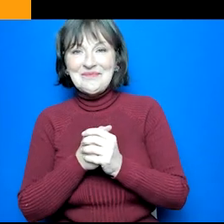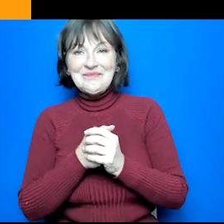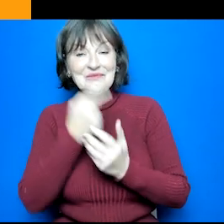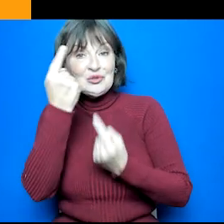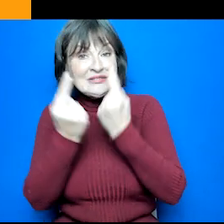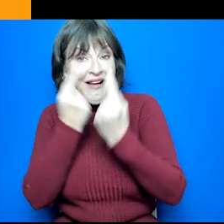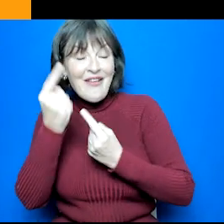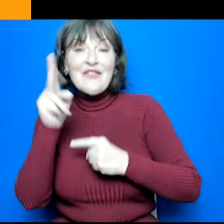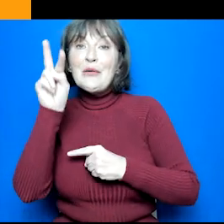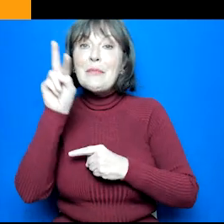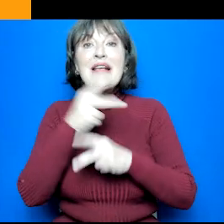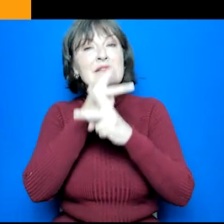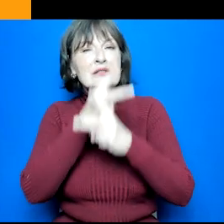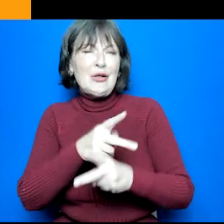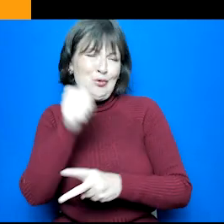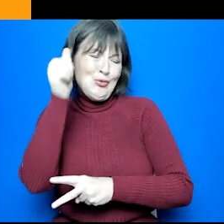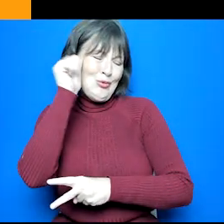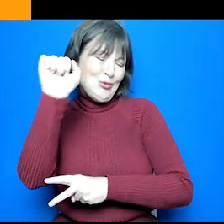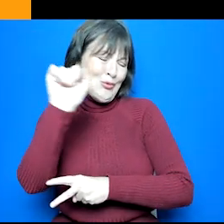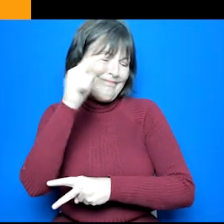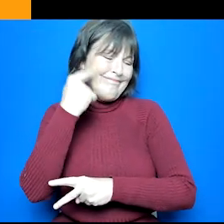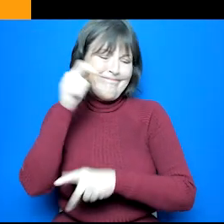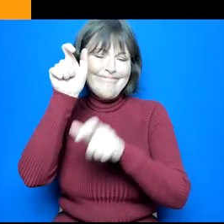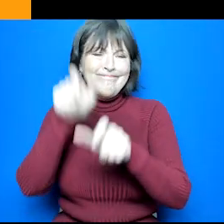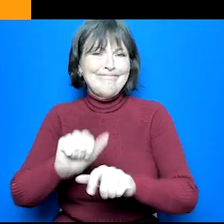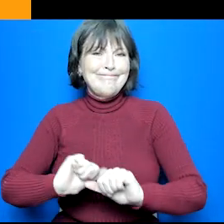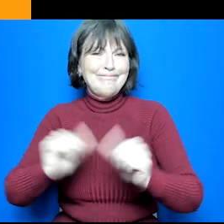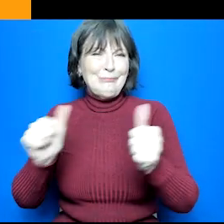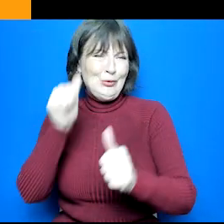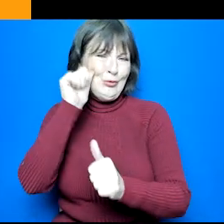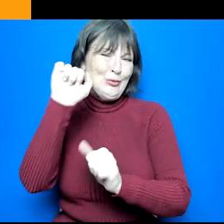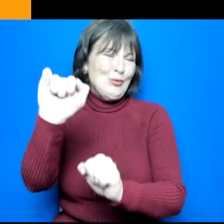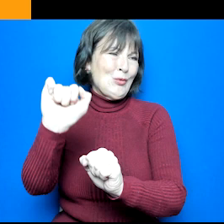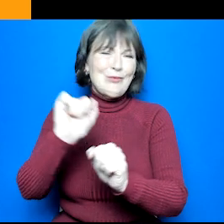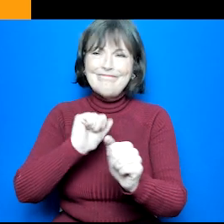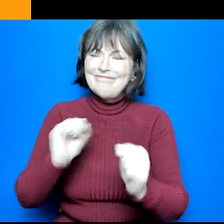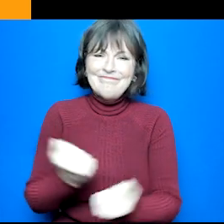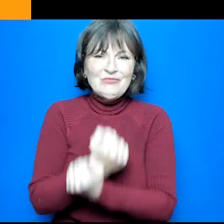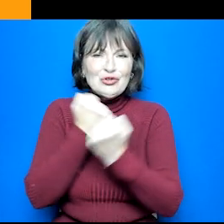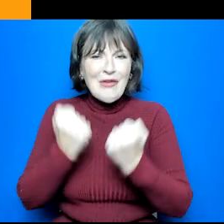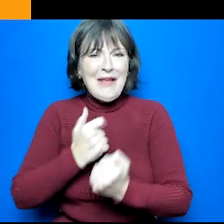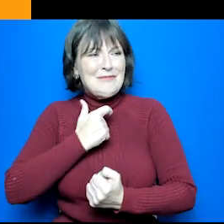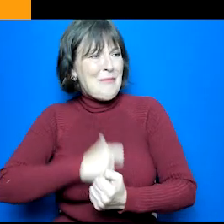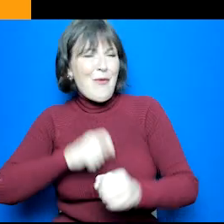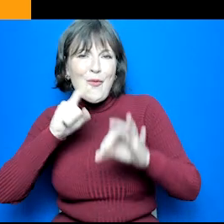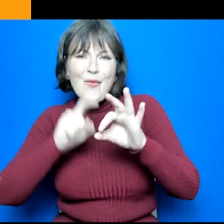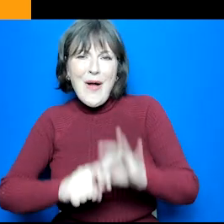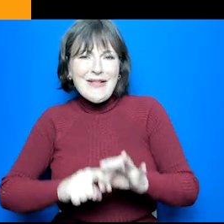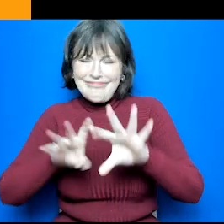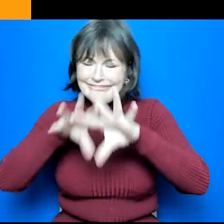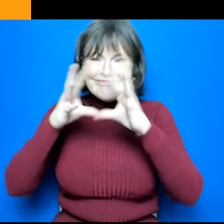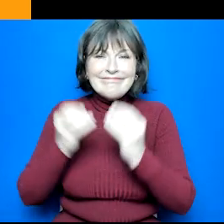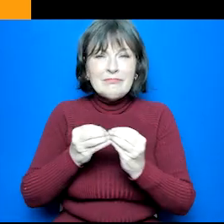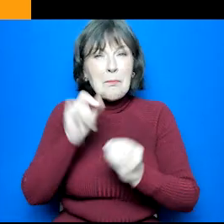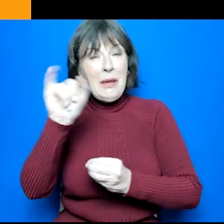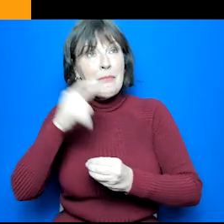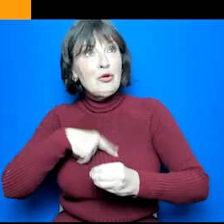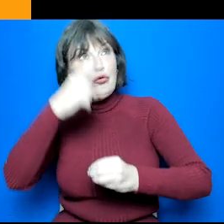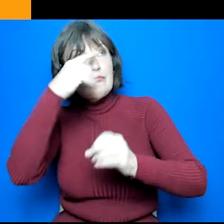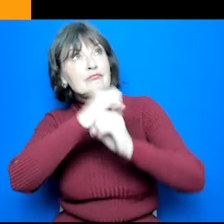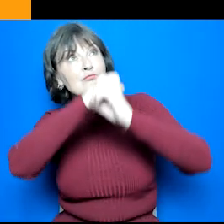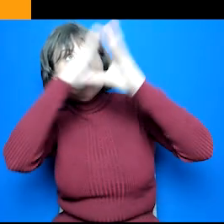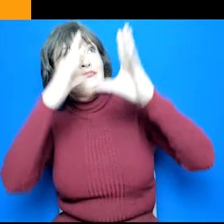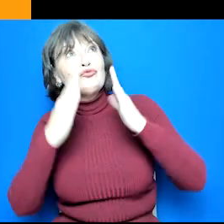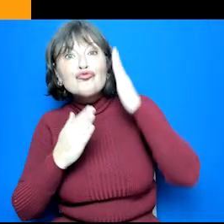As parents and carers you know your young person best and their skills, their strengths and their qualities. You may have career aspirations for